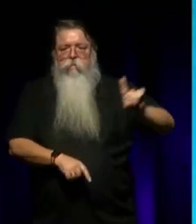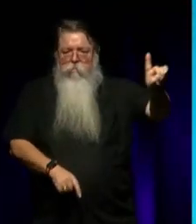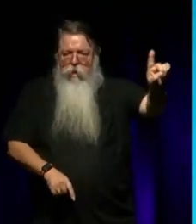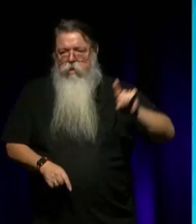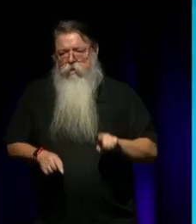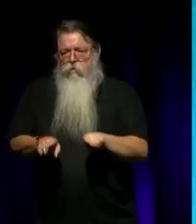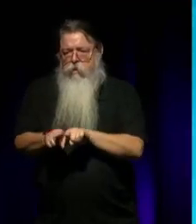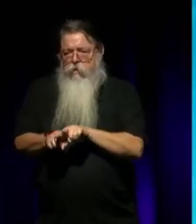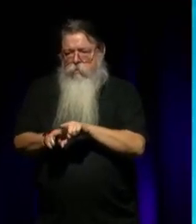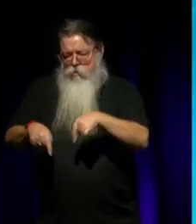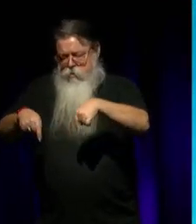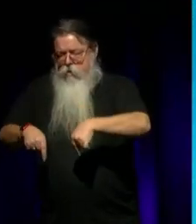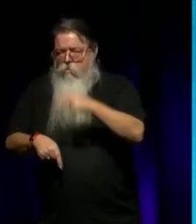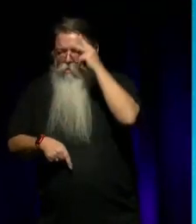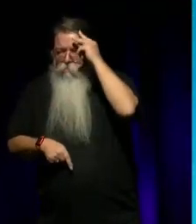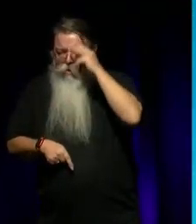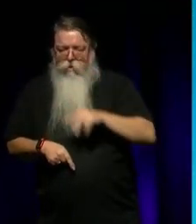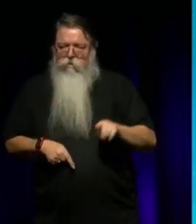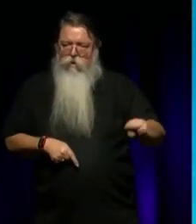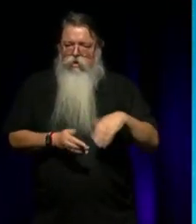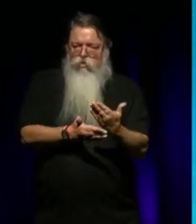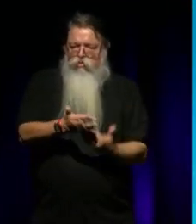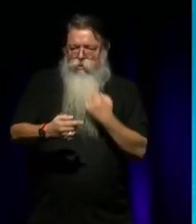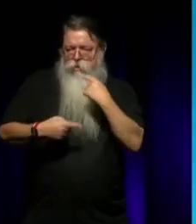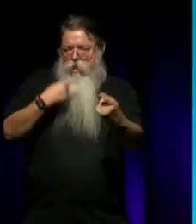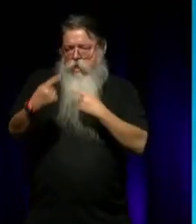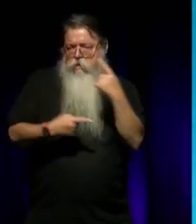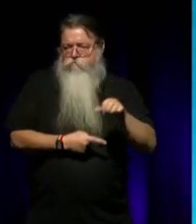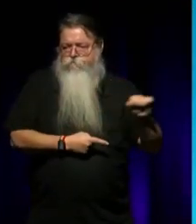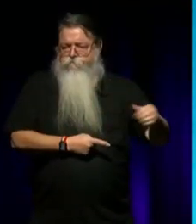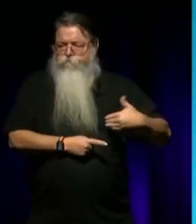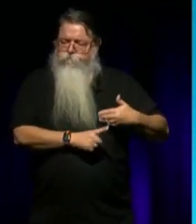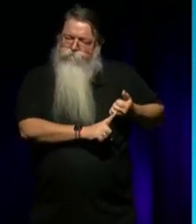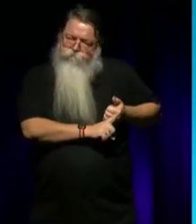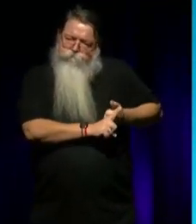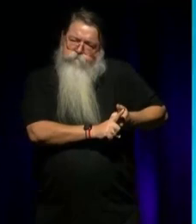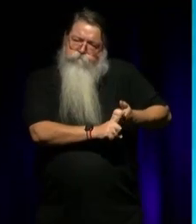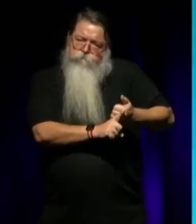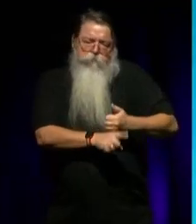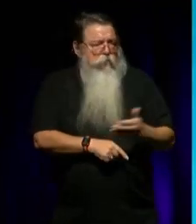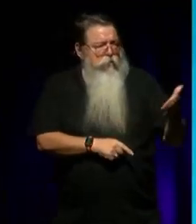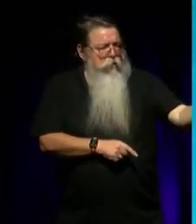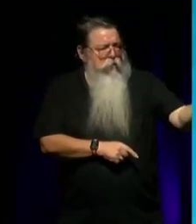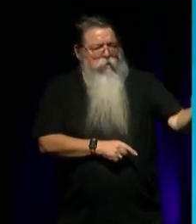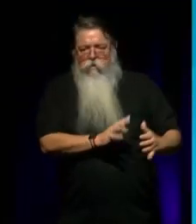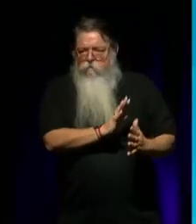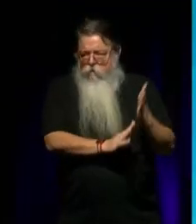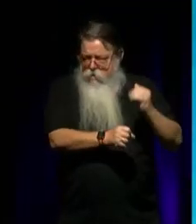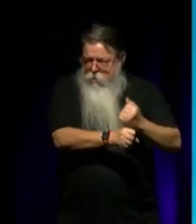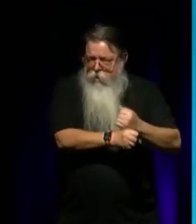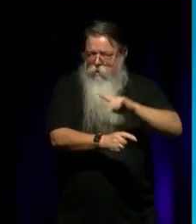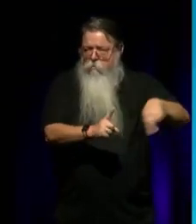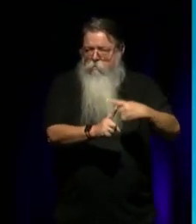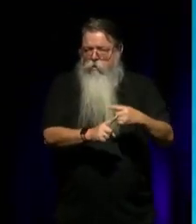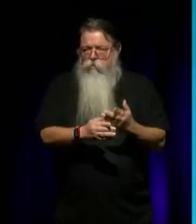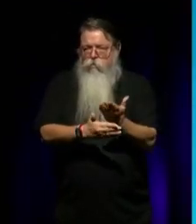at the heart of what he does. Stephen and his colleagues at Bangarra Dance Theatre are fire makers and storytellers and they